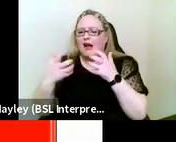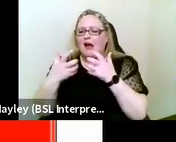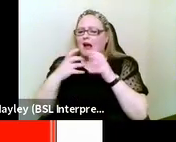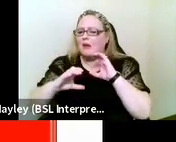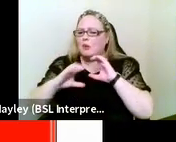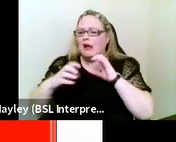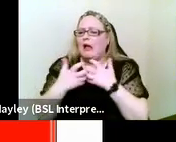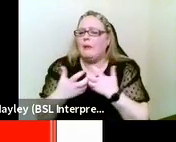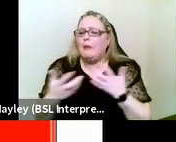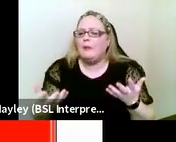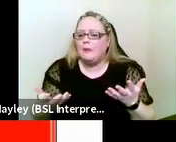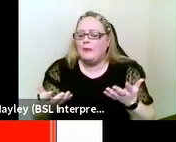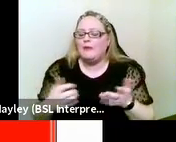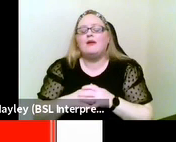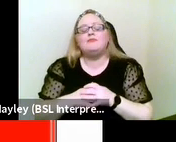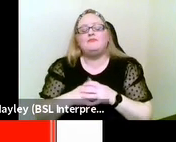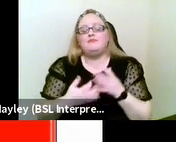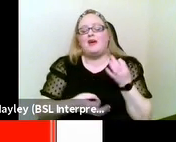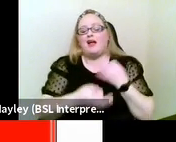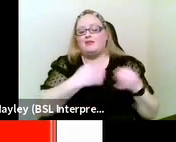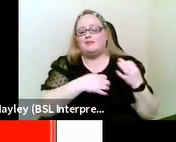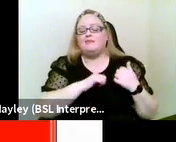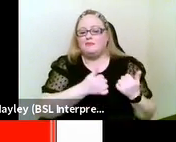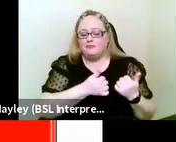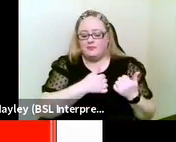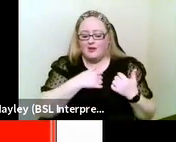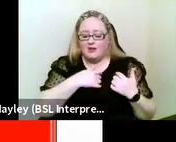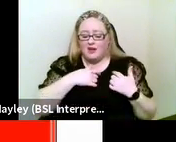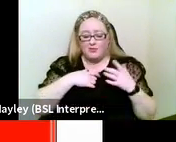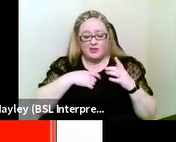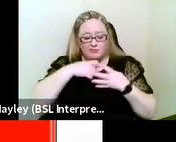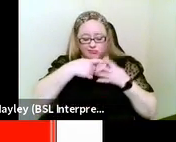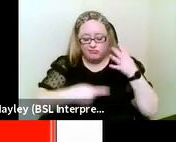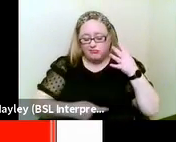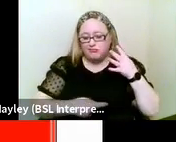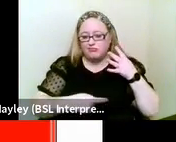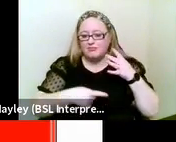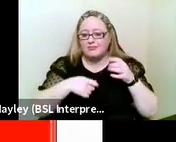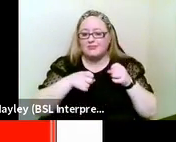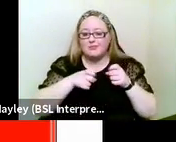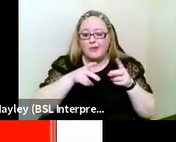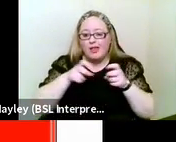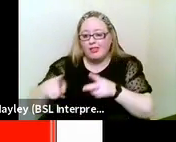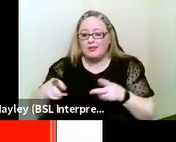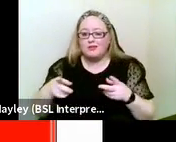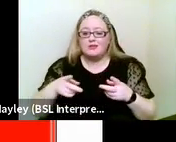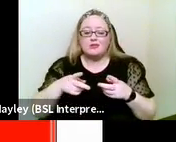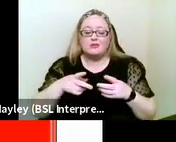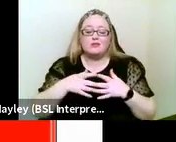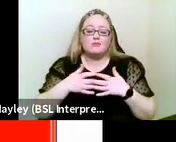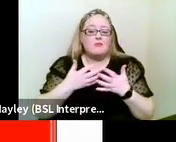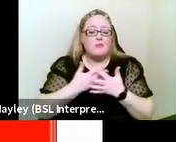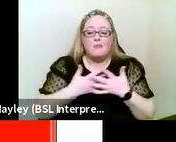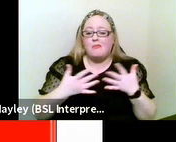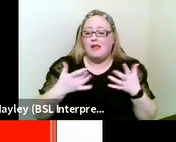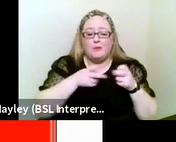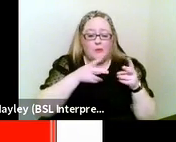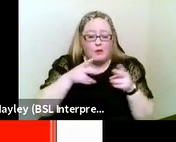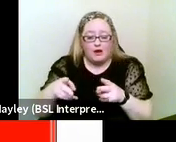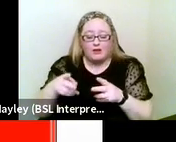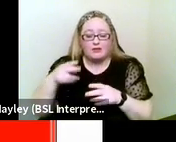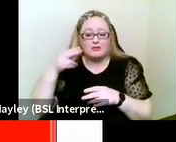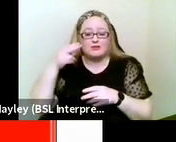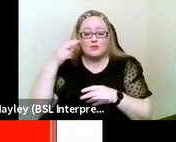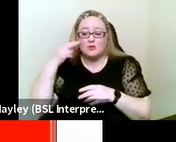Well, there's an array of ways of communicating with deafblind people. Some have even said there are many ways of communicating with